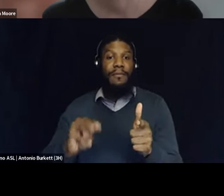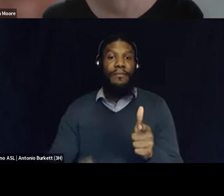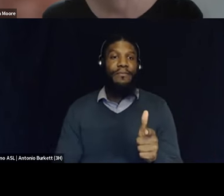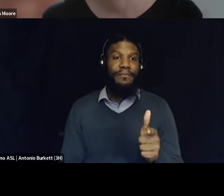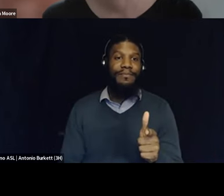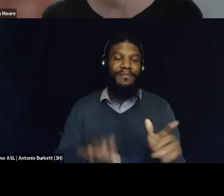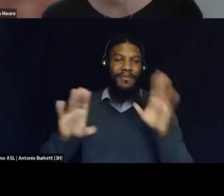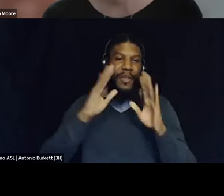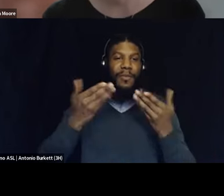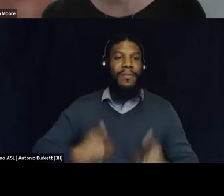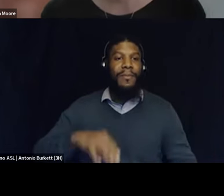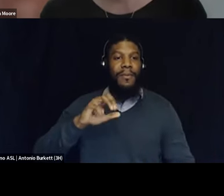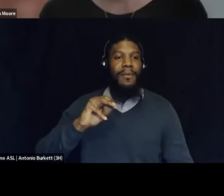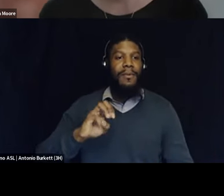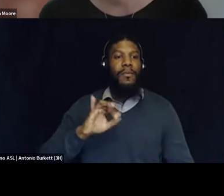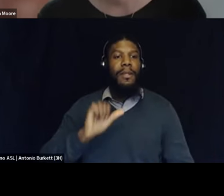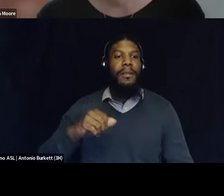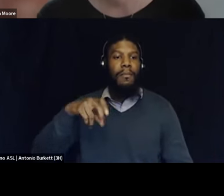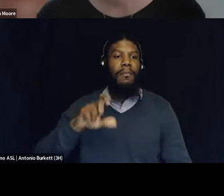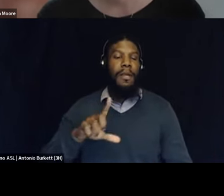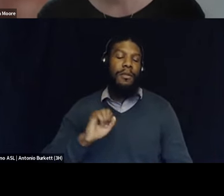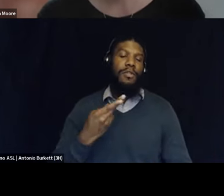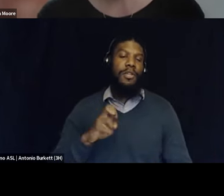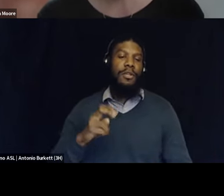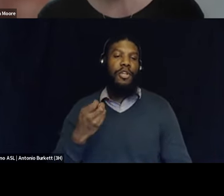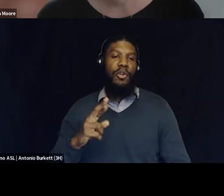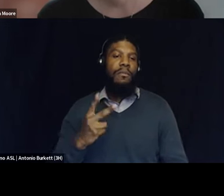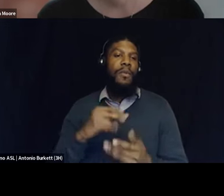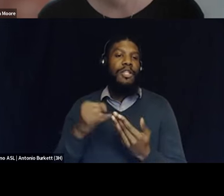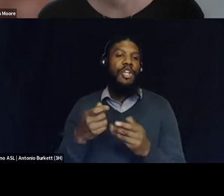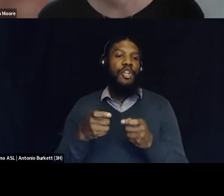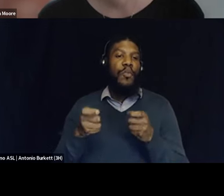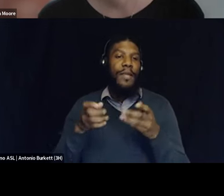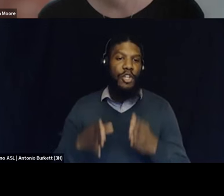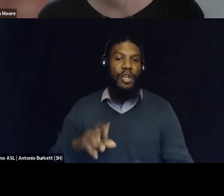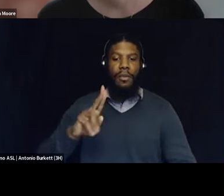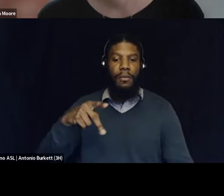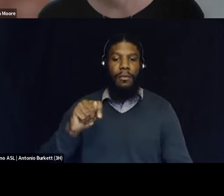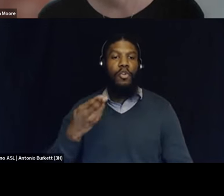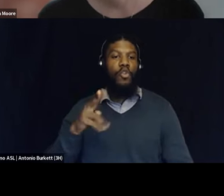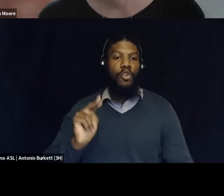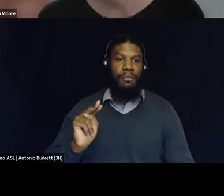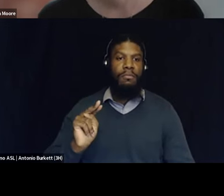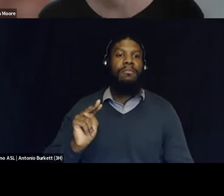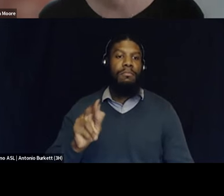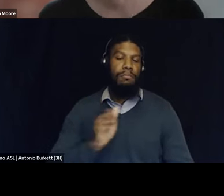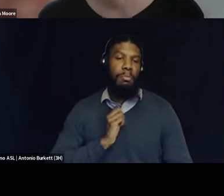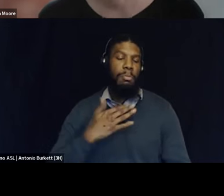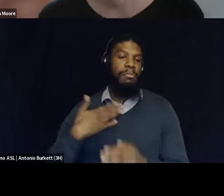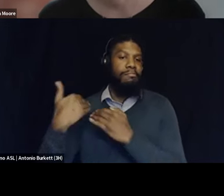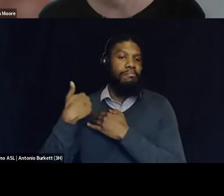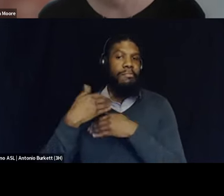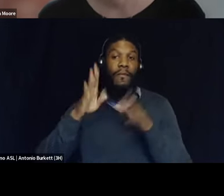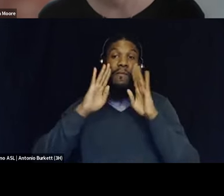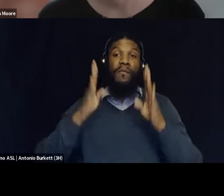Hey, y'all. I'm Emily Paul, she, her. I'm a project director at Upturn, where I focus on both anti